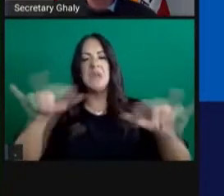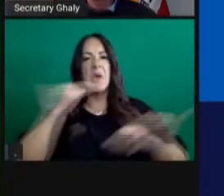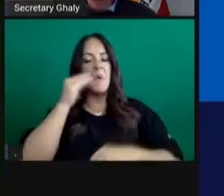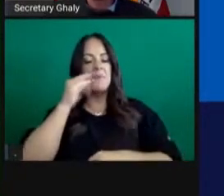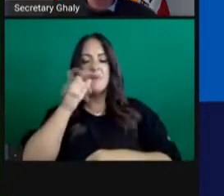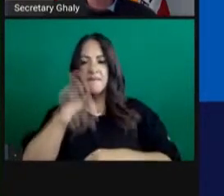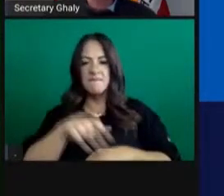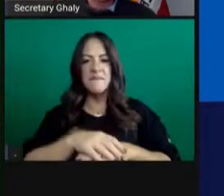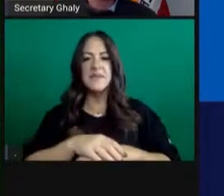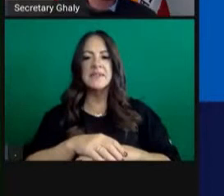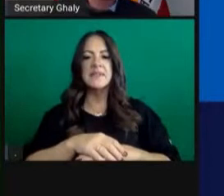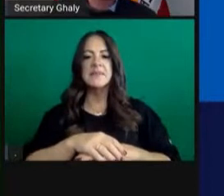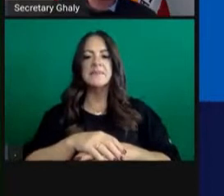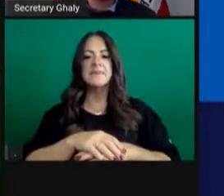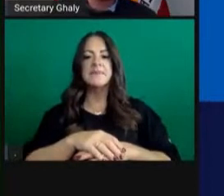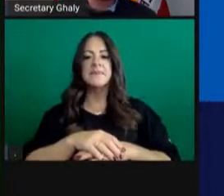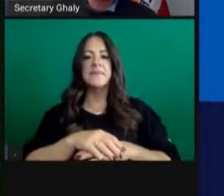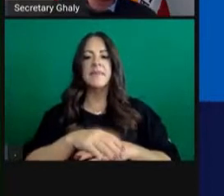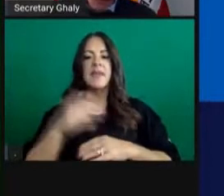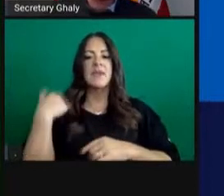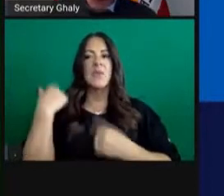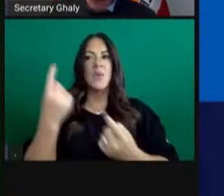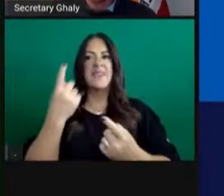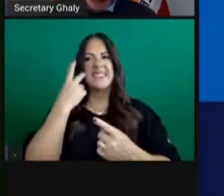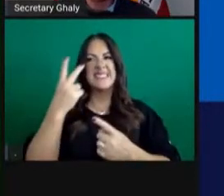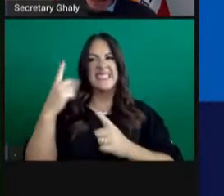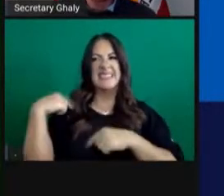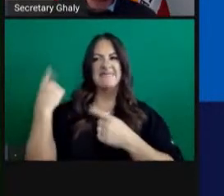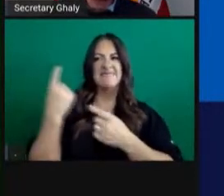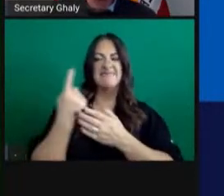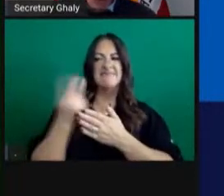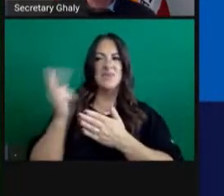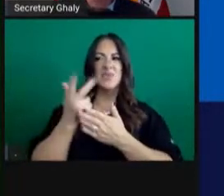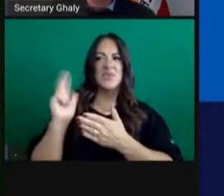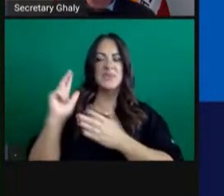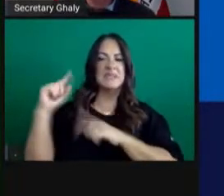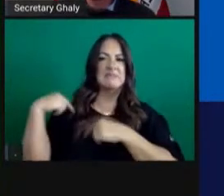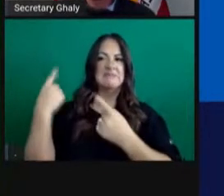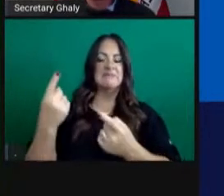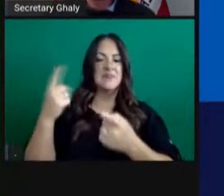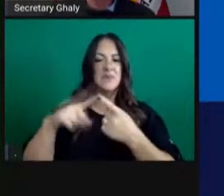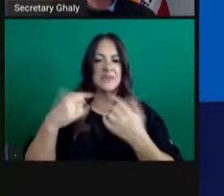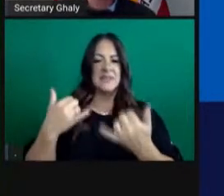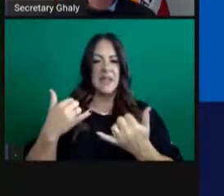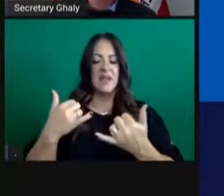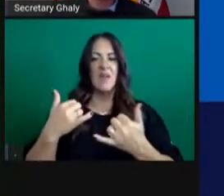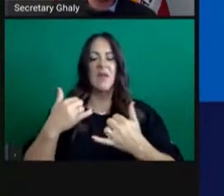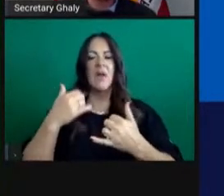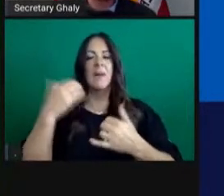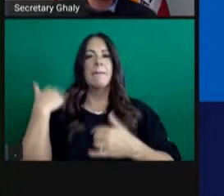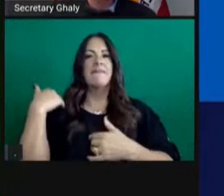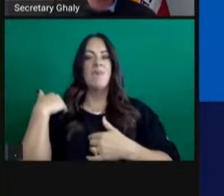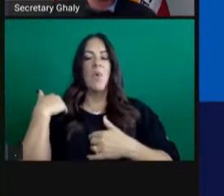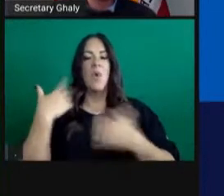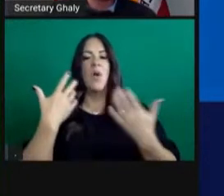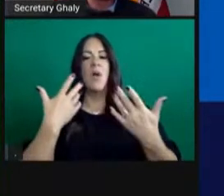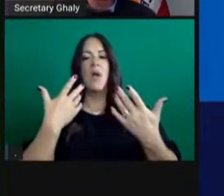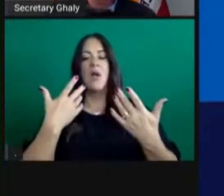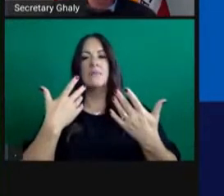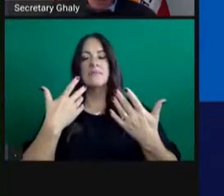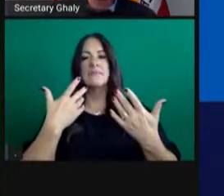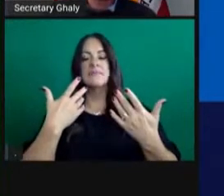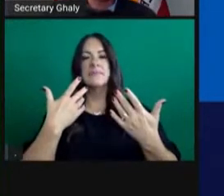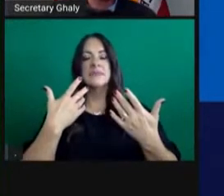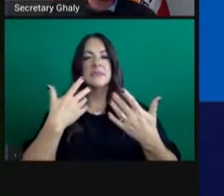has risen over the past couple of weeks. It had been below 60, now it is above the age of